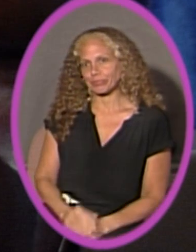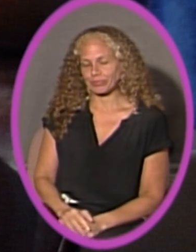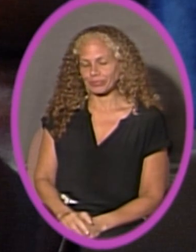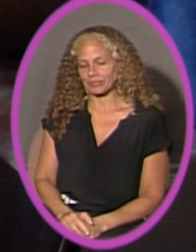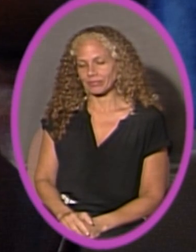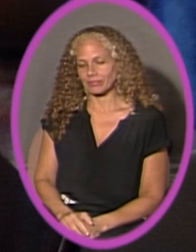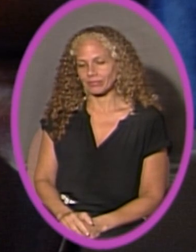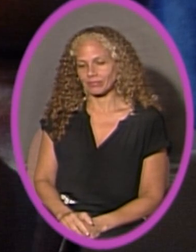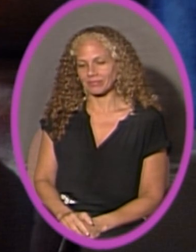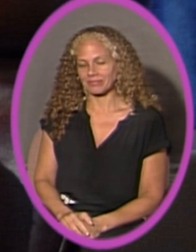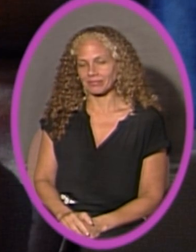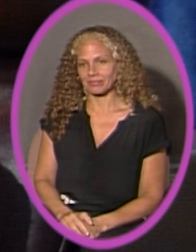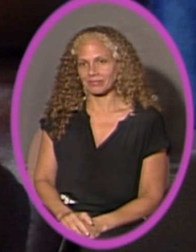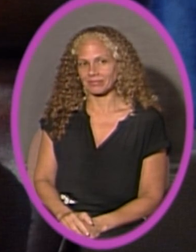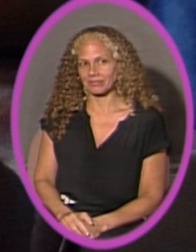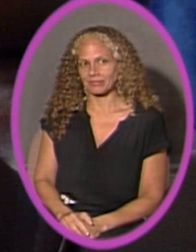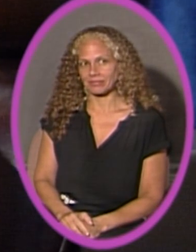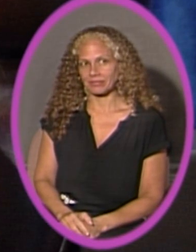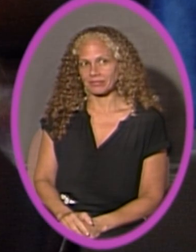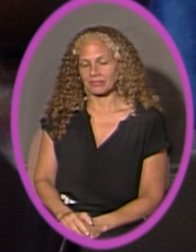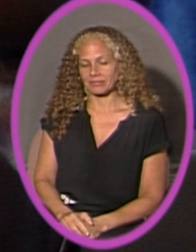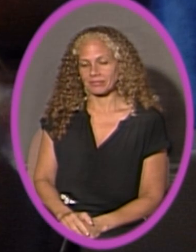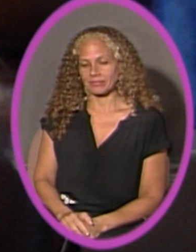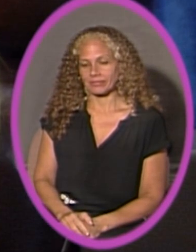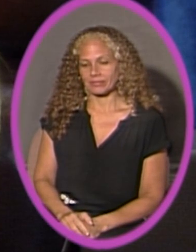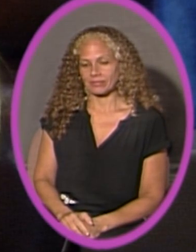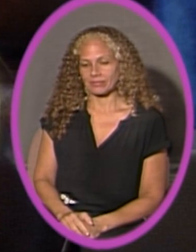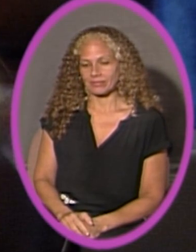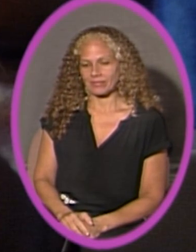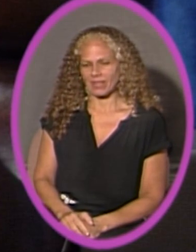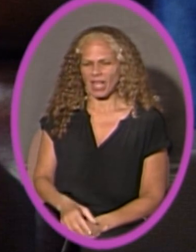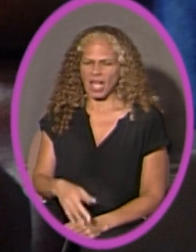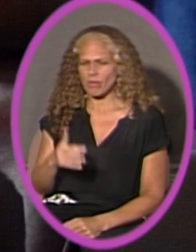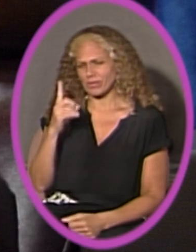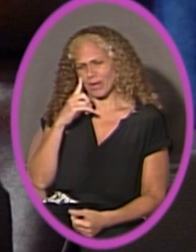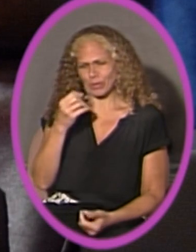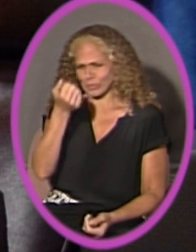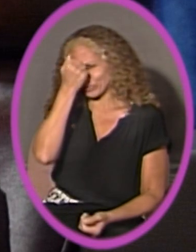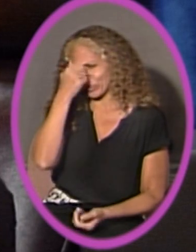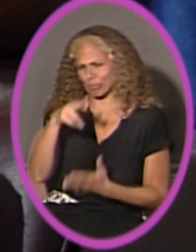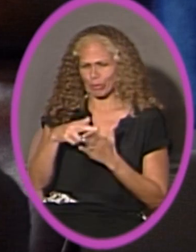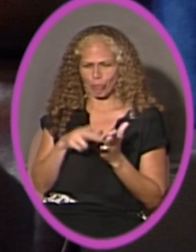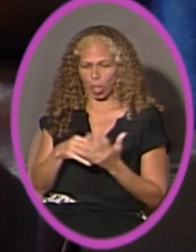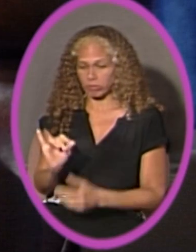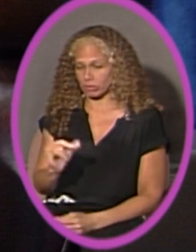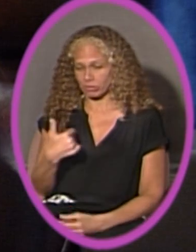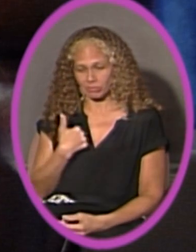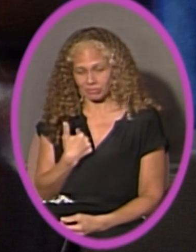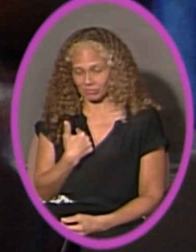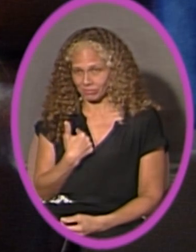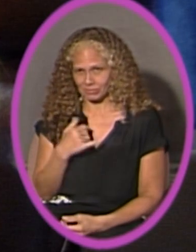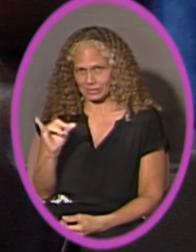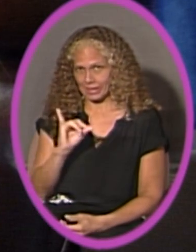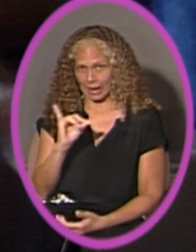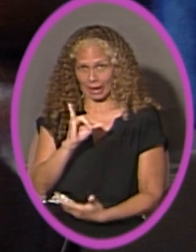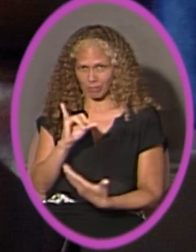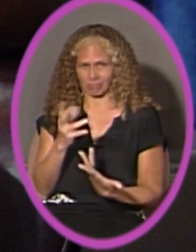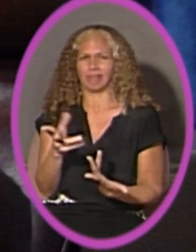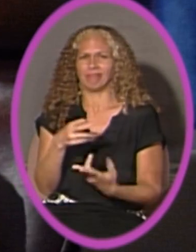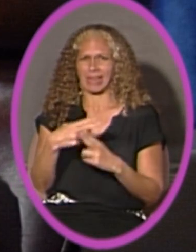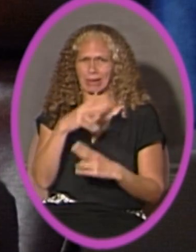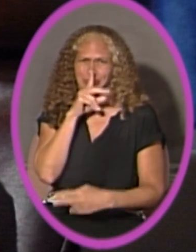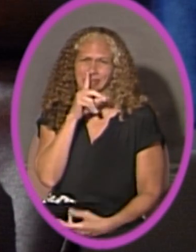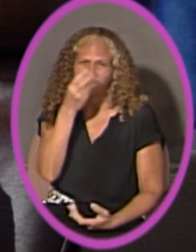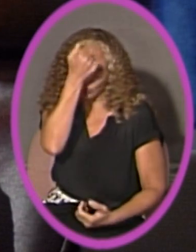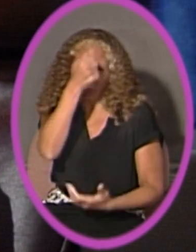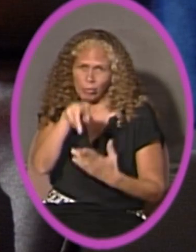But for the record, I've always thought that's a stupid rule, too. So, I mean, I think that, and I've said this before, we've agreed